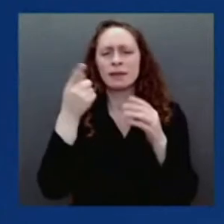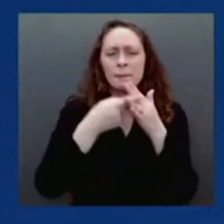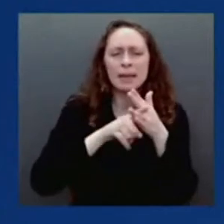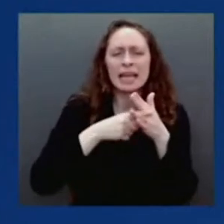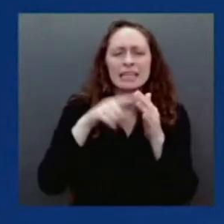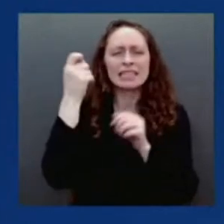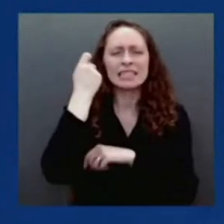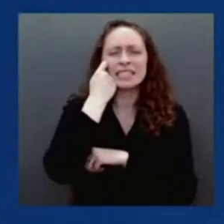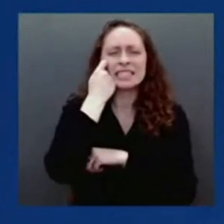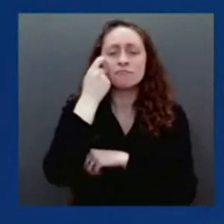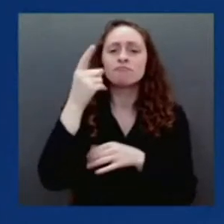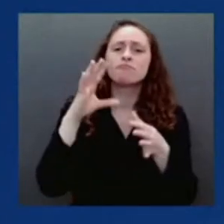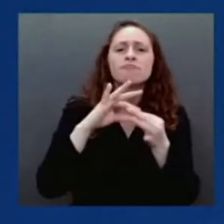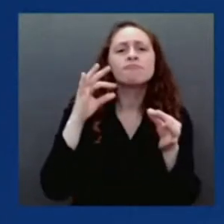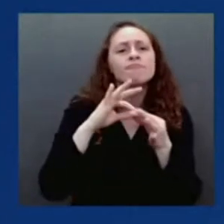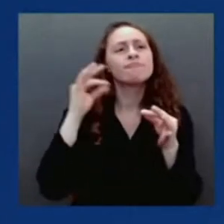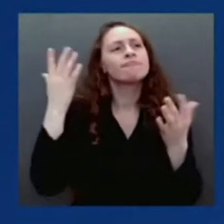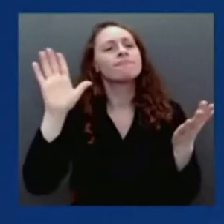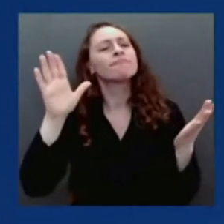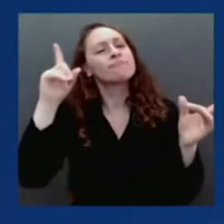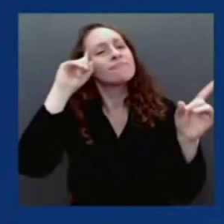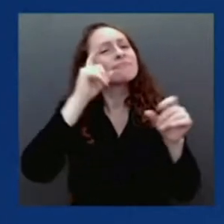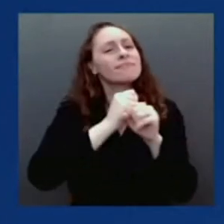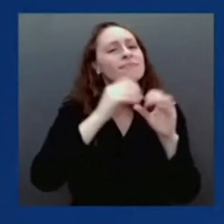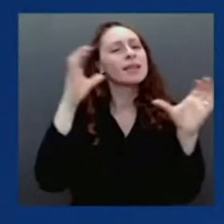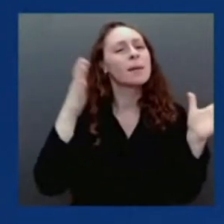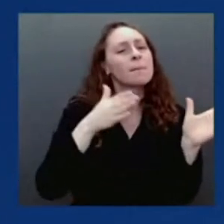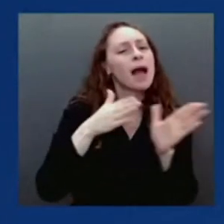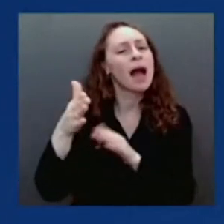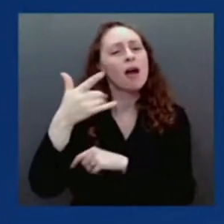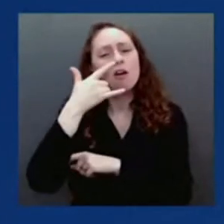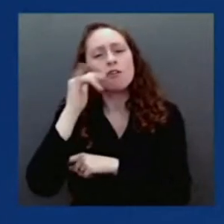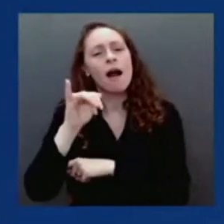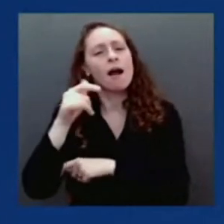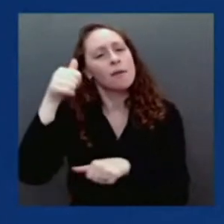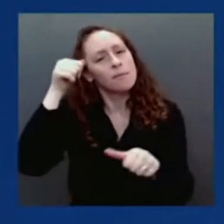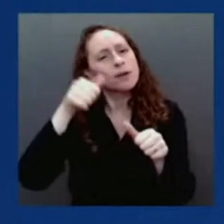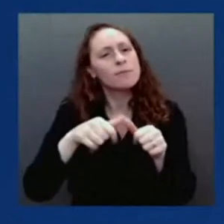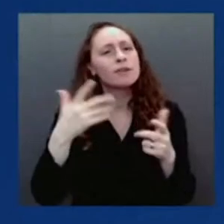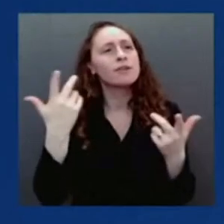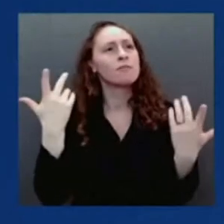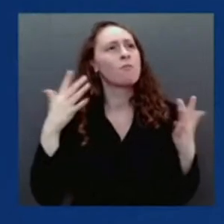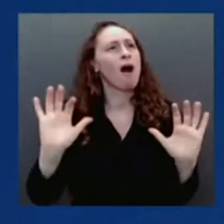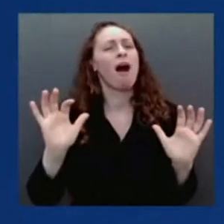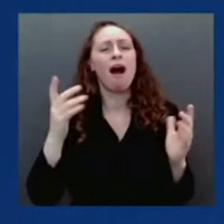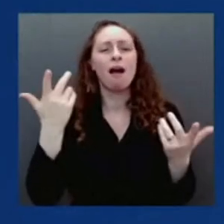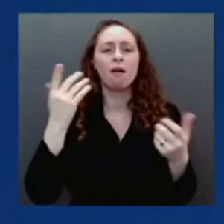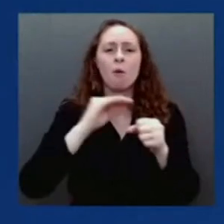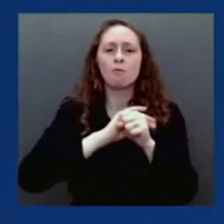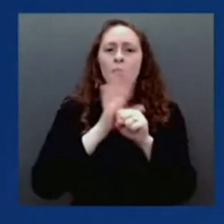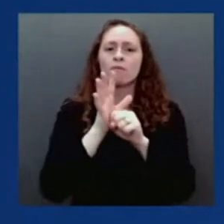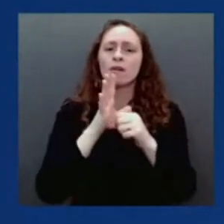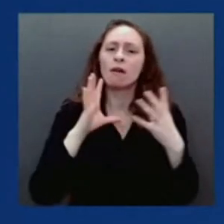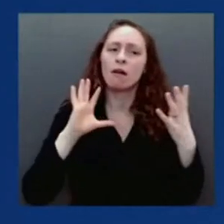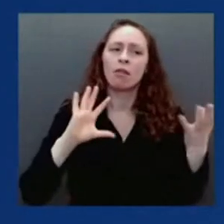crisis. And I wanted to get you to tease out that messaging a little bit more. What does that look like? How do we